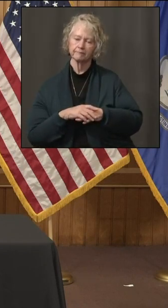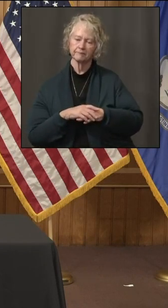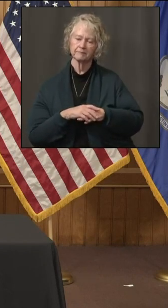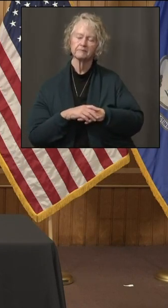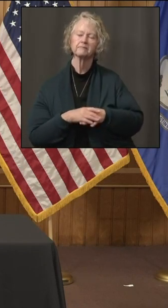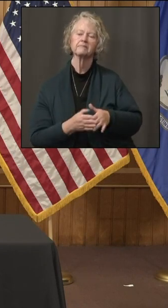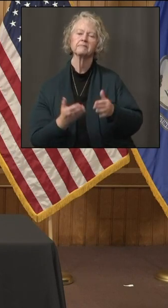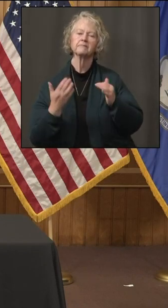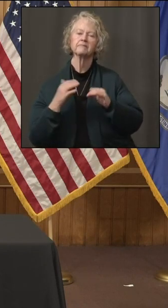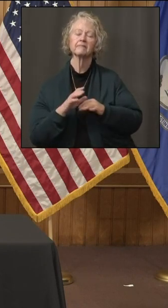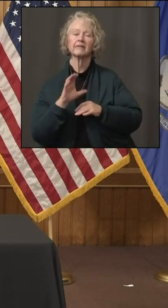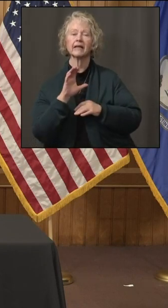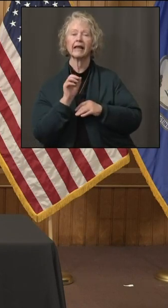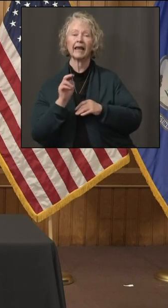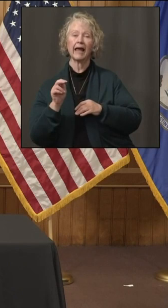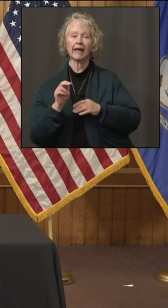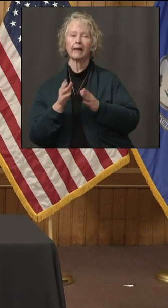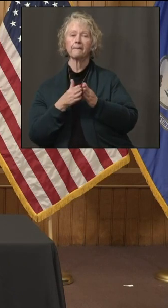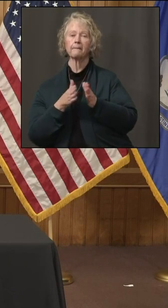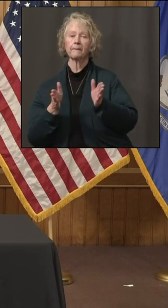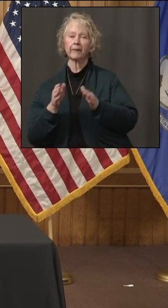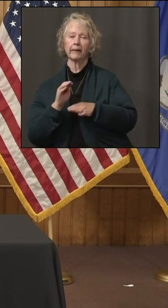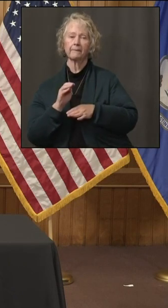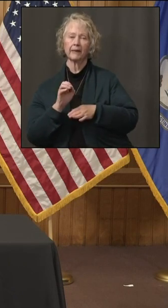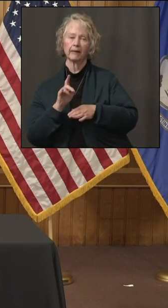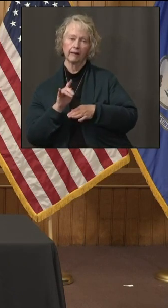All right. Connecticut Public Media.